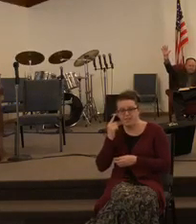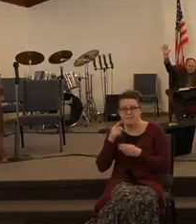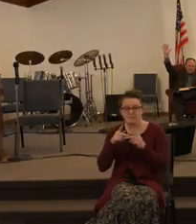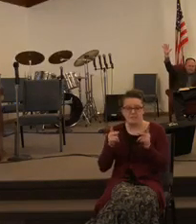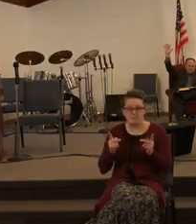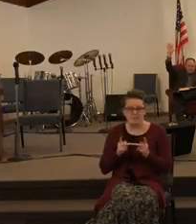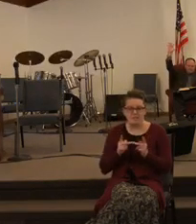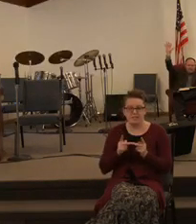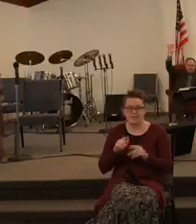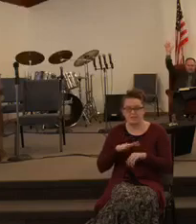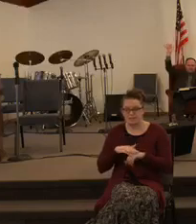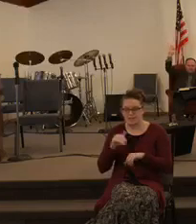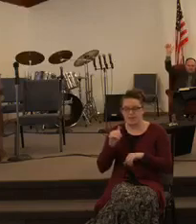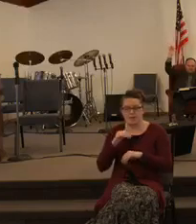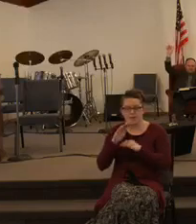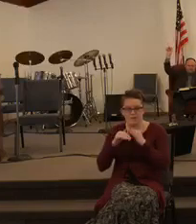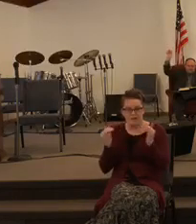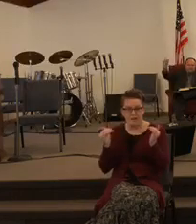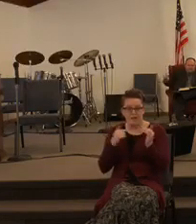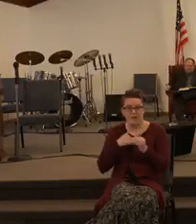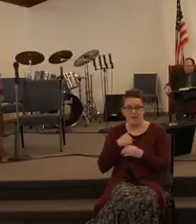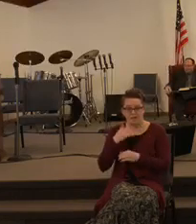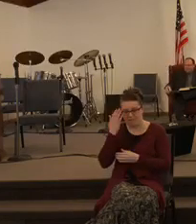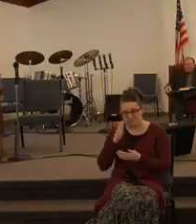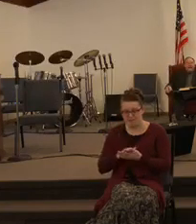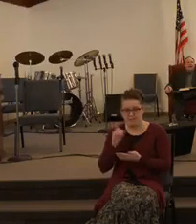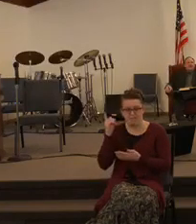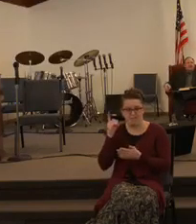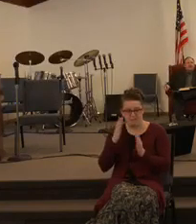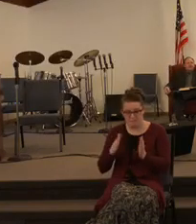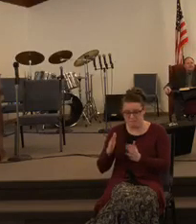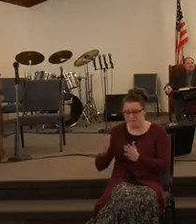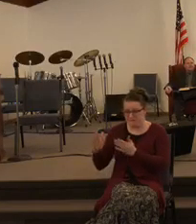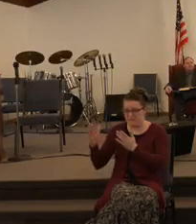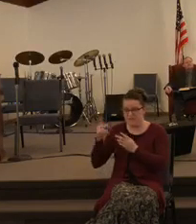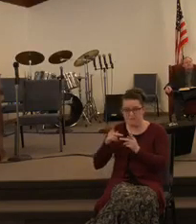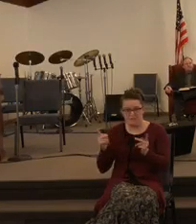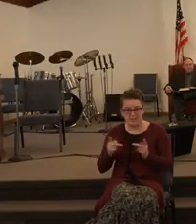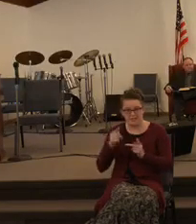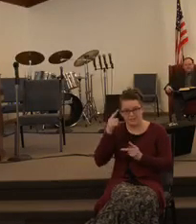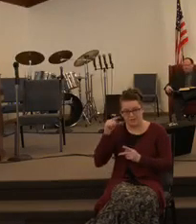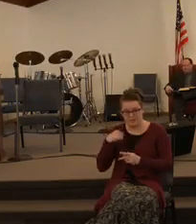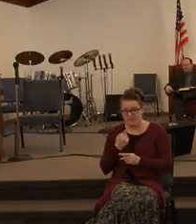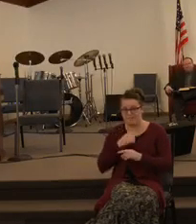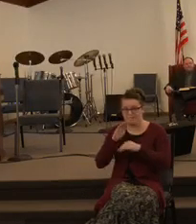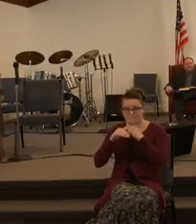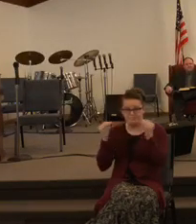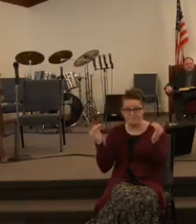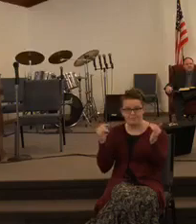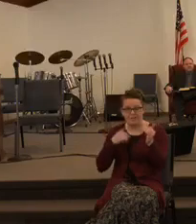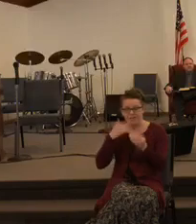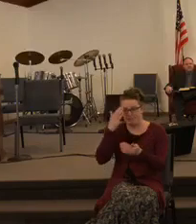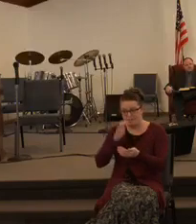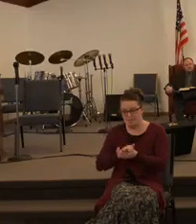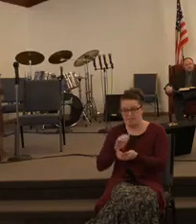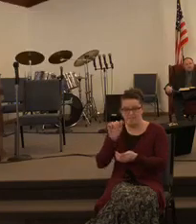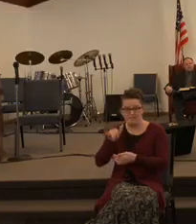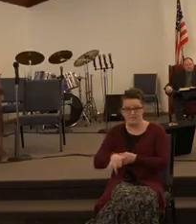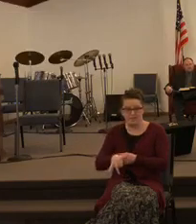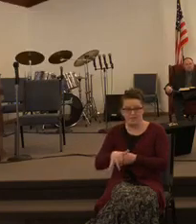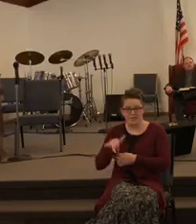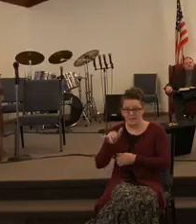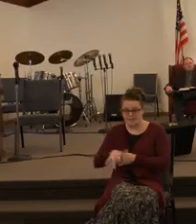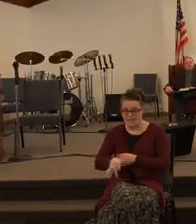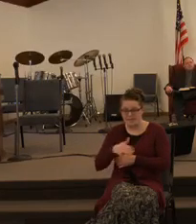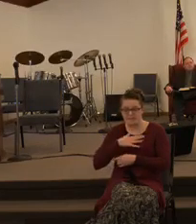believe that he went to prepare a place for you and I. And I believe that with all of my heart. And that is my goal